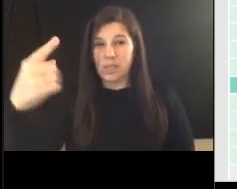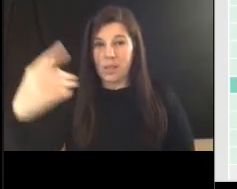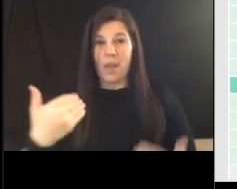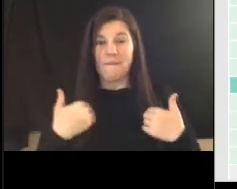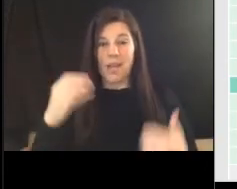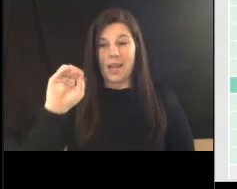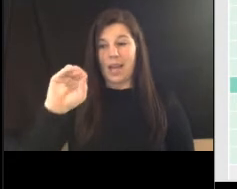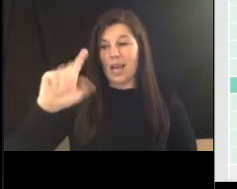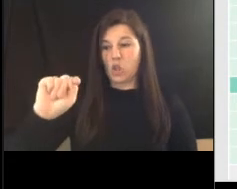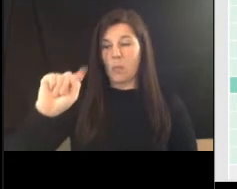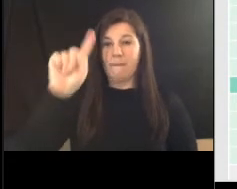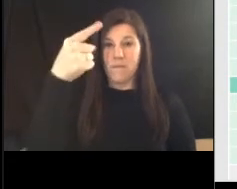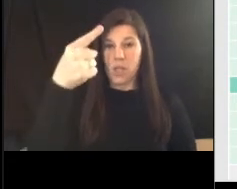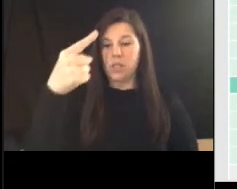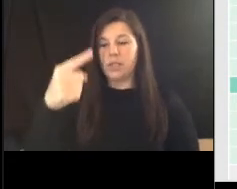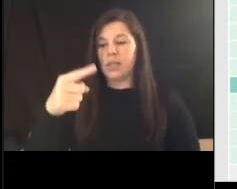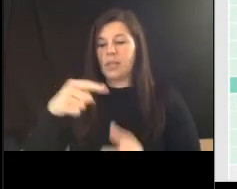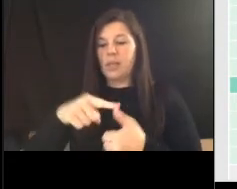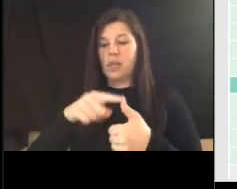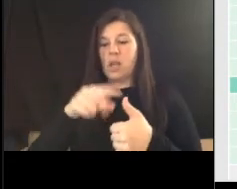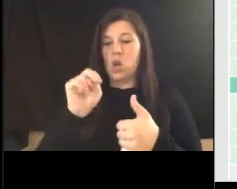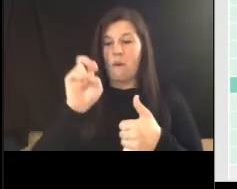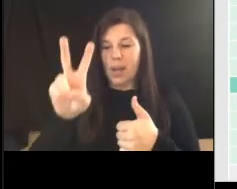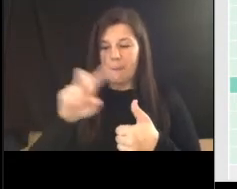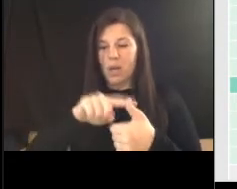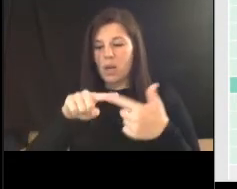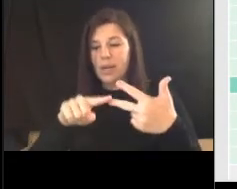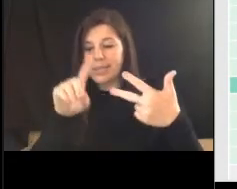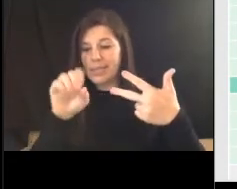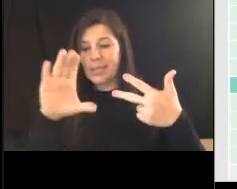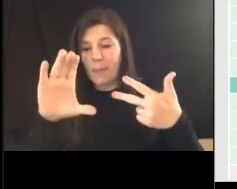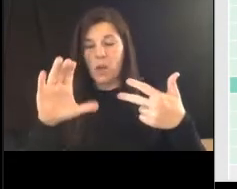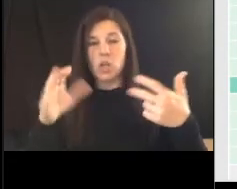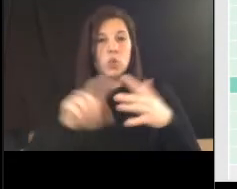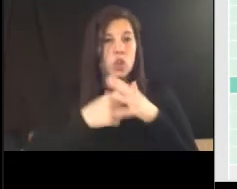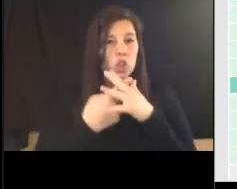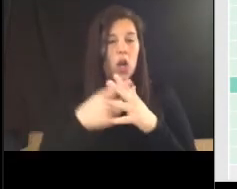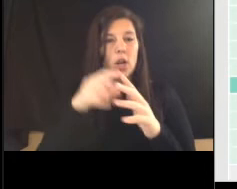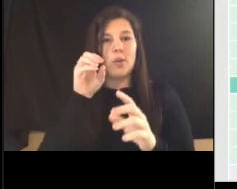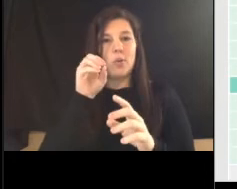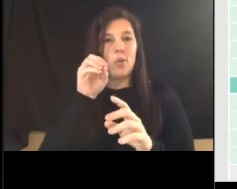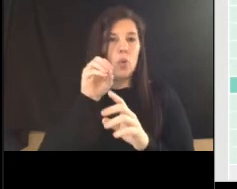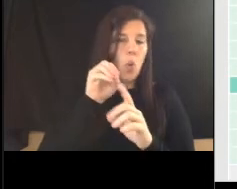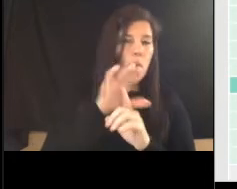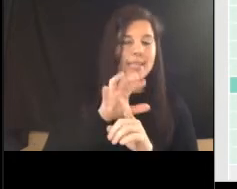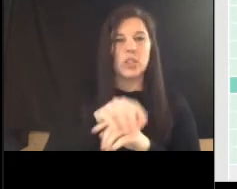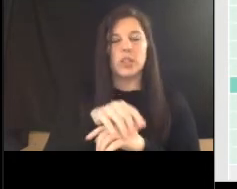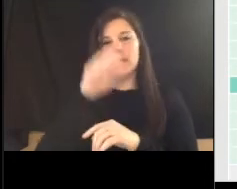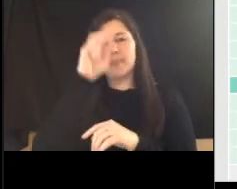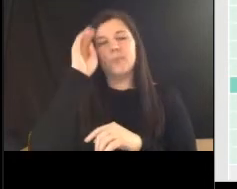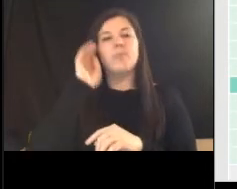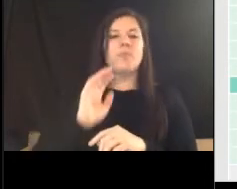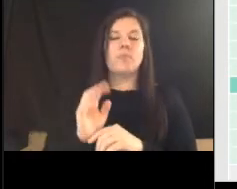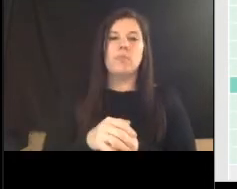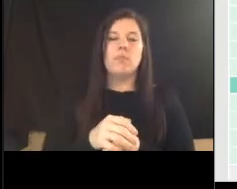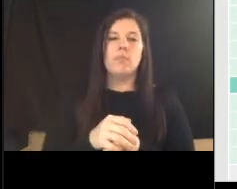to have them through an orientation process to have them part of the staffing on the floor and to actually have them as productive